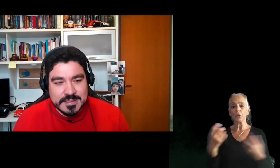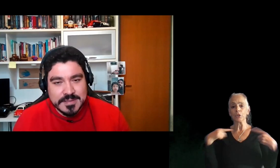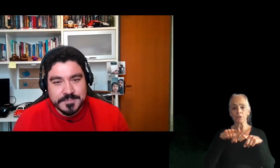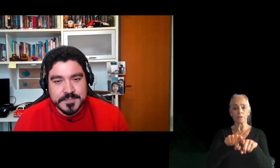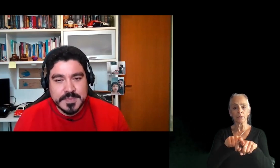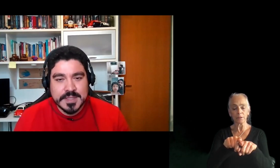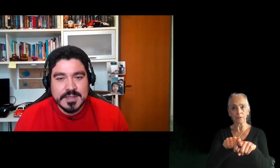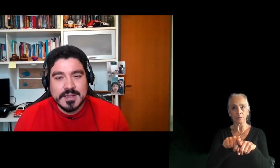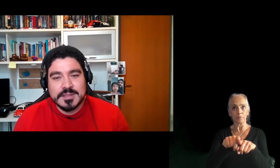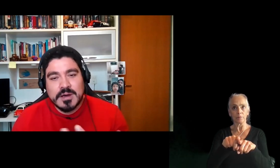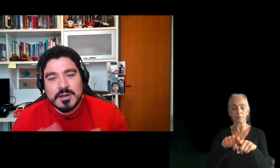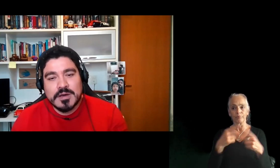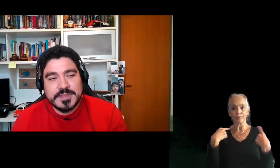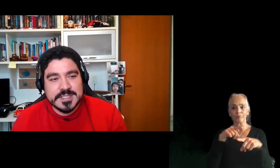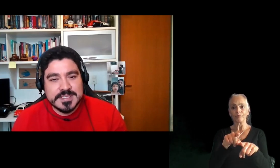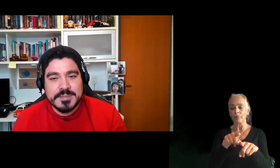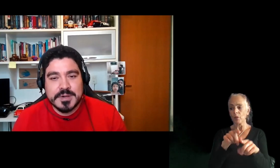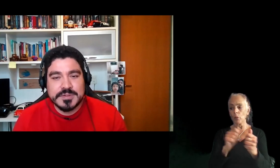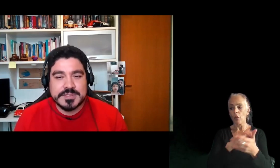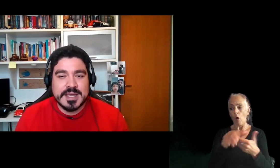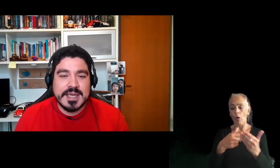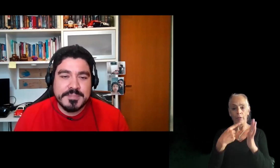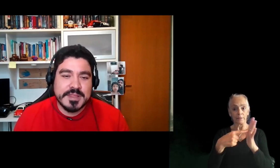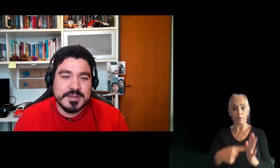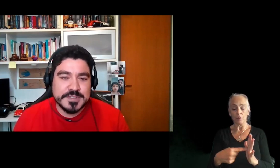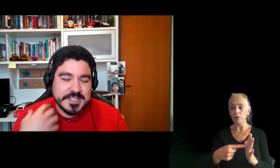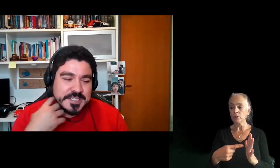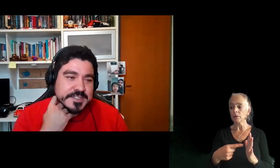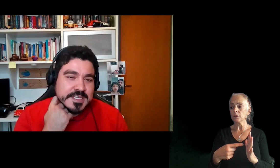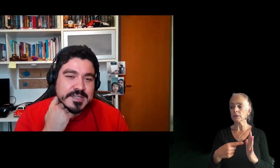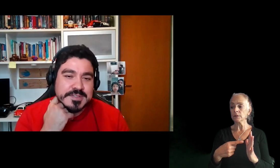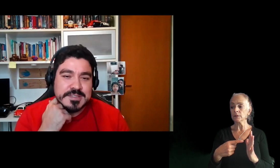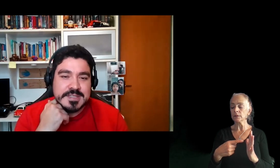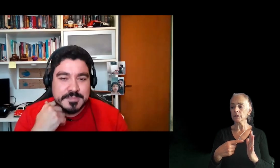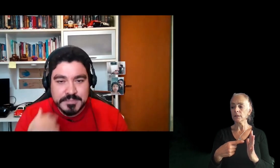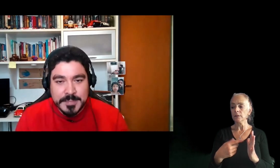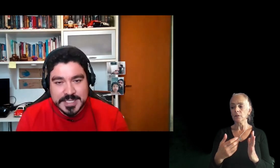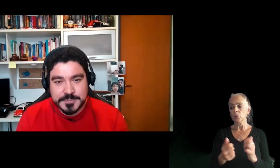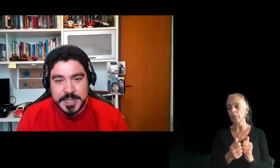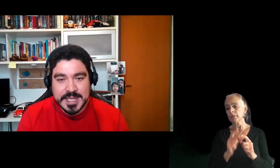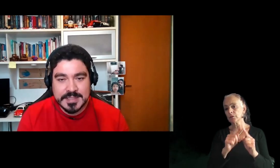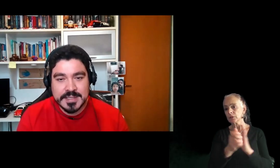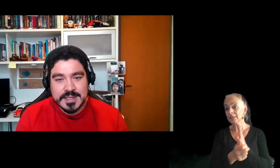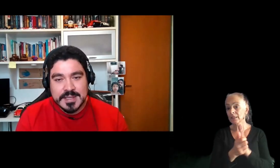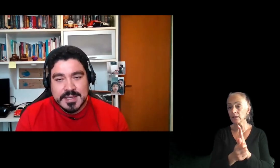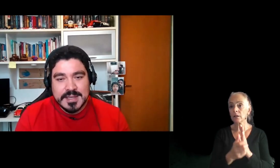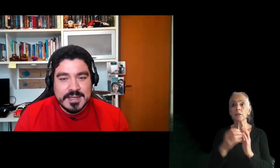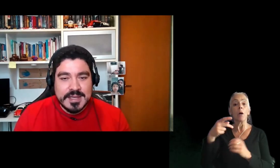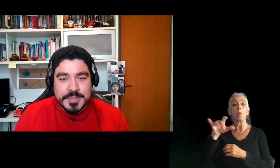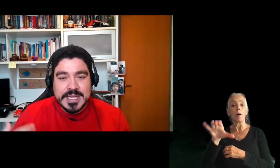in, in, in all of these examples, like empty presentation skills and public speaking,